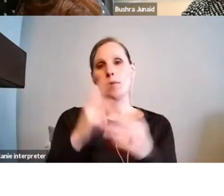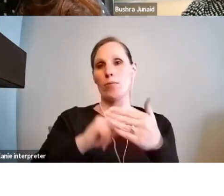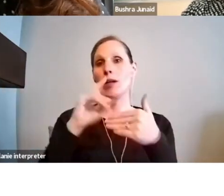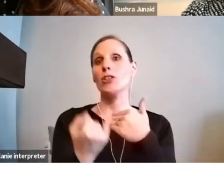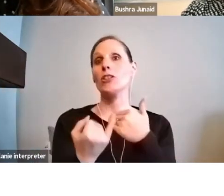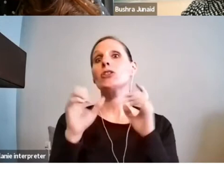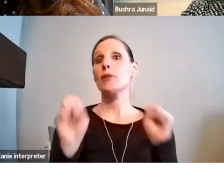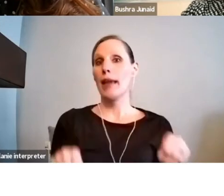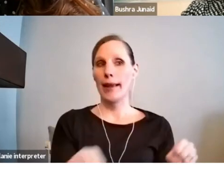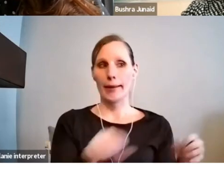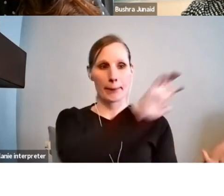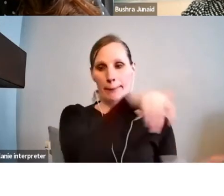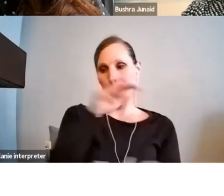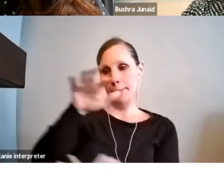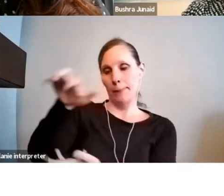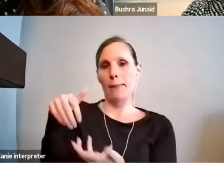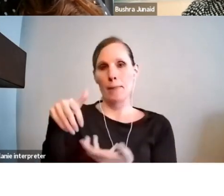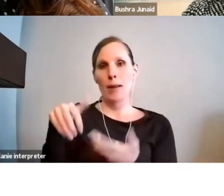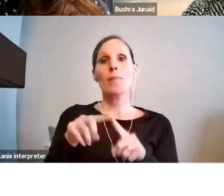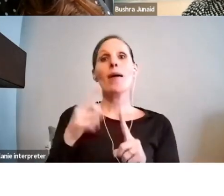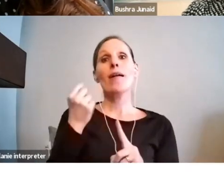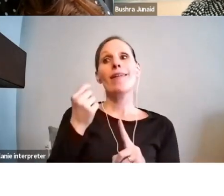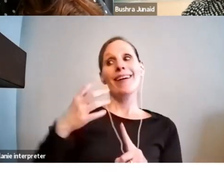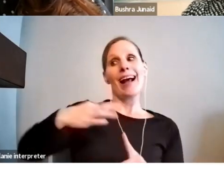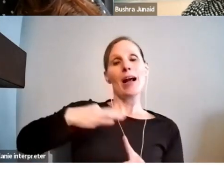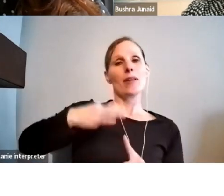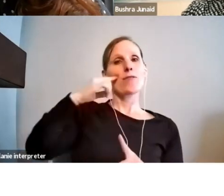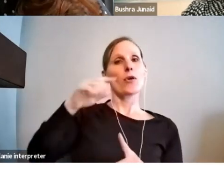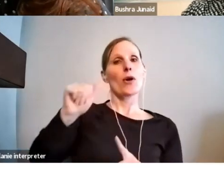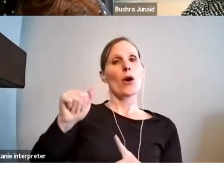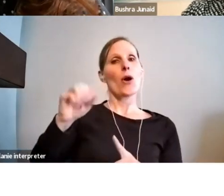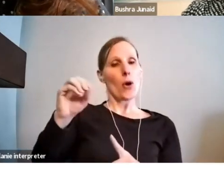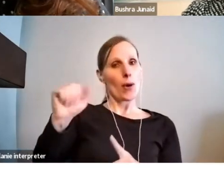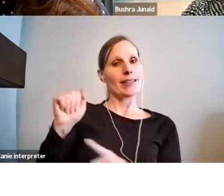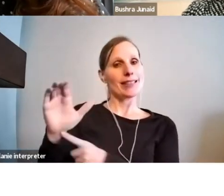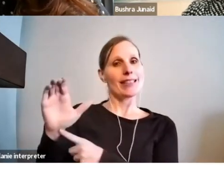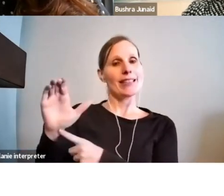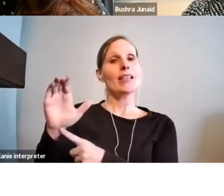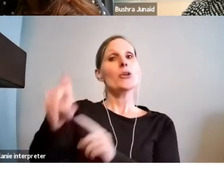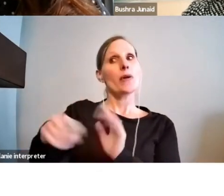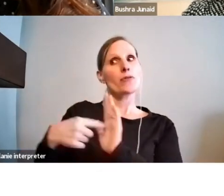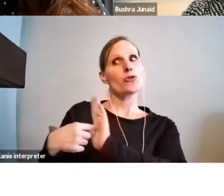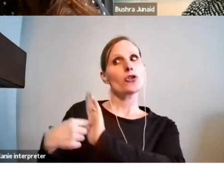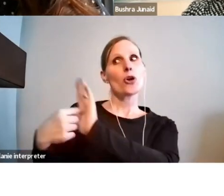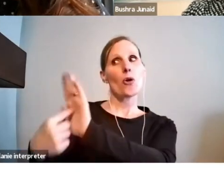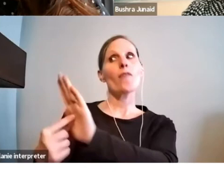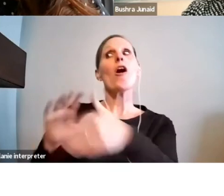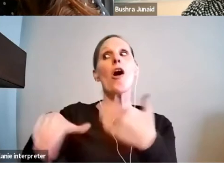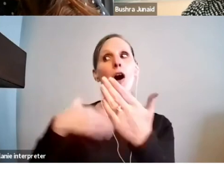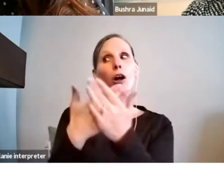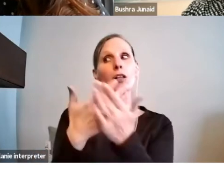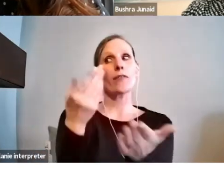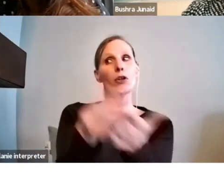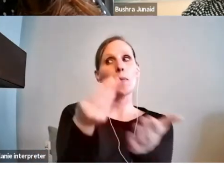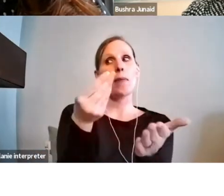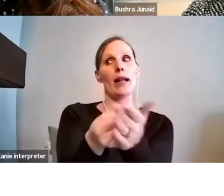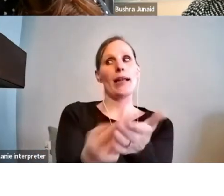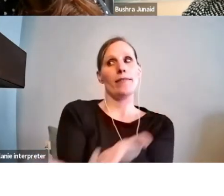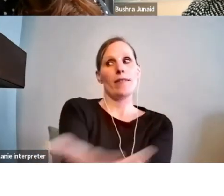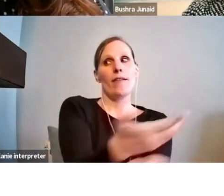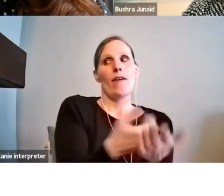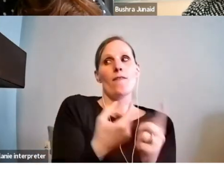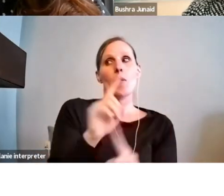Your application to the OAC, you'll need to show all of your sources of revenue in the budget form.